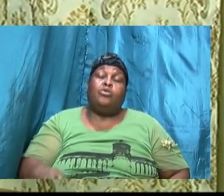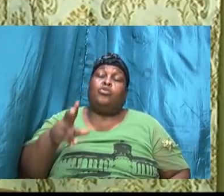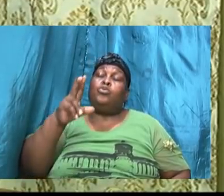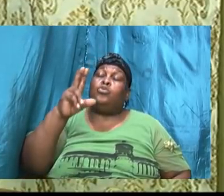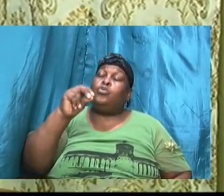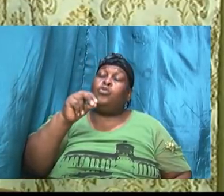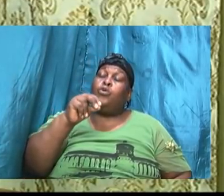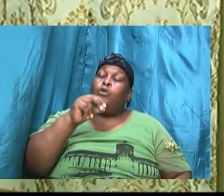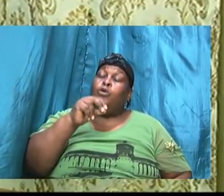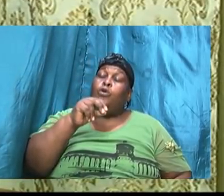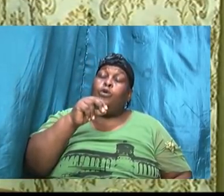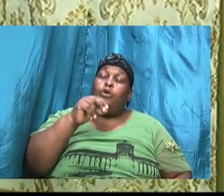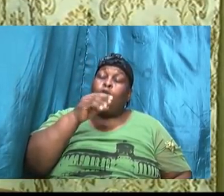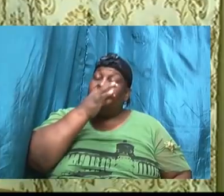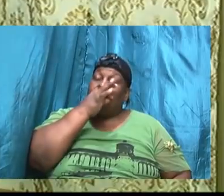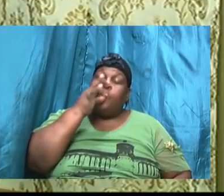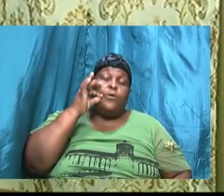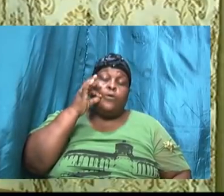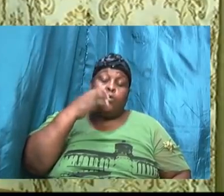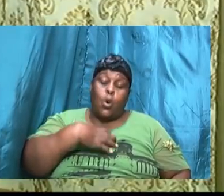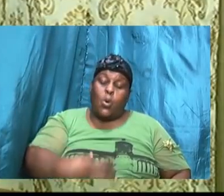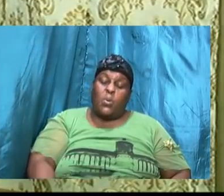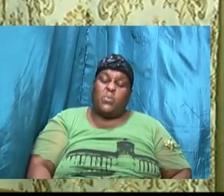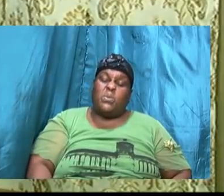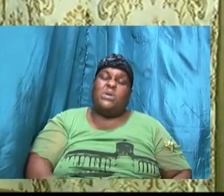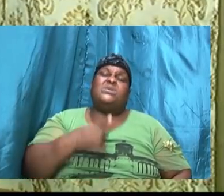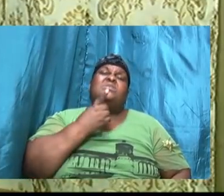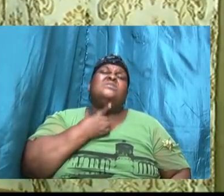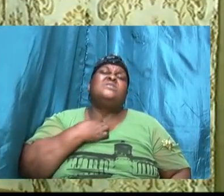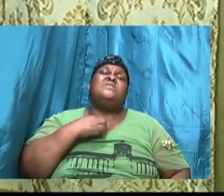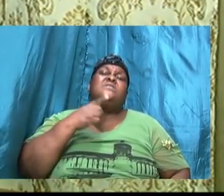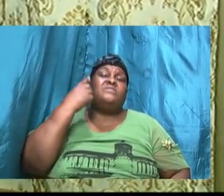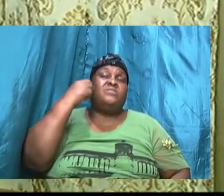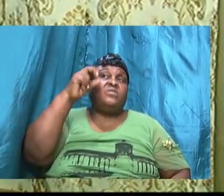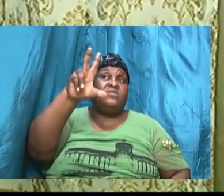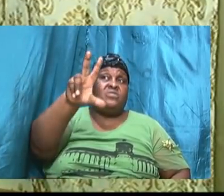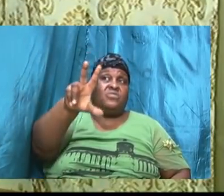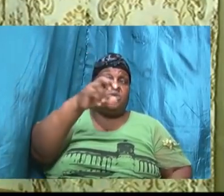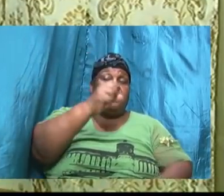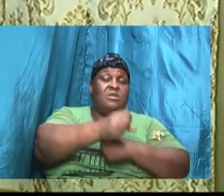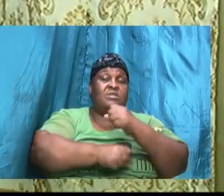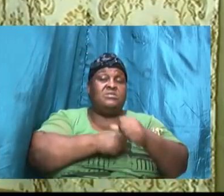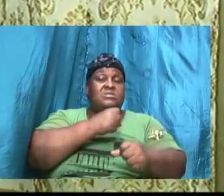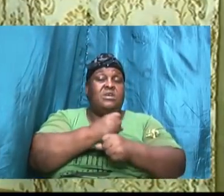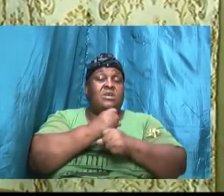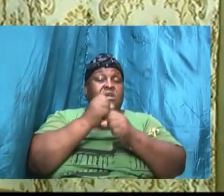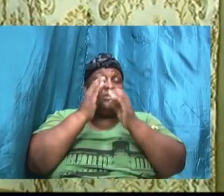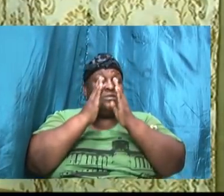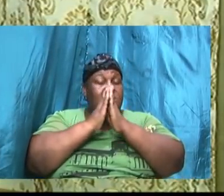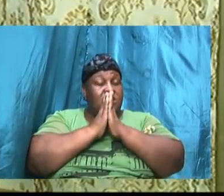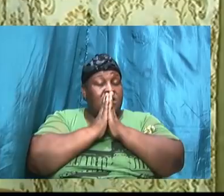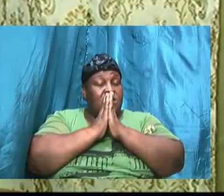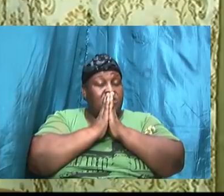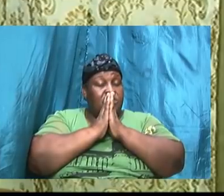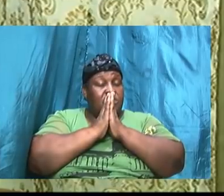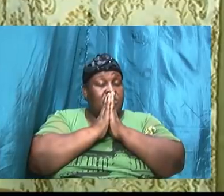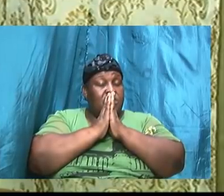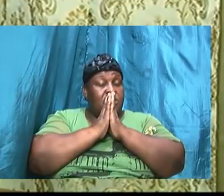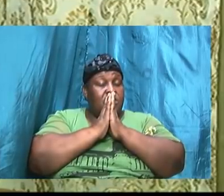for three years and David inquired of the Lord and the Lord answered him